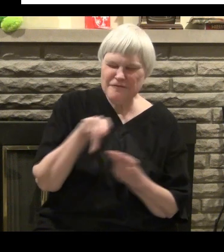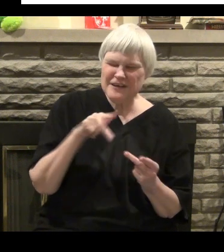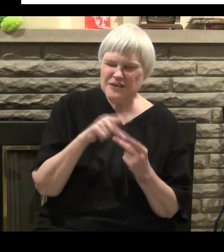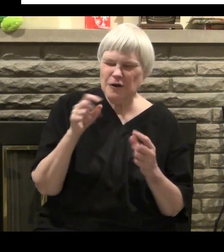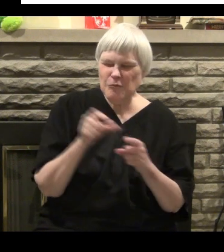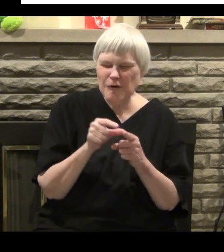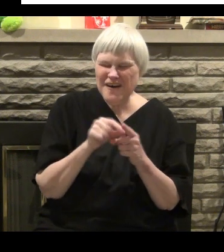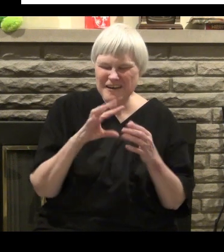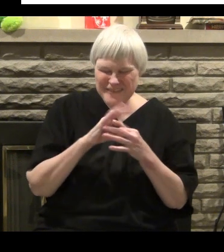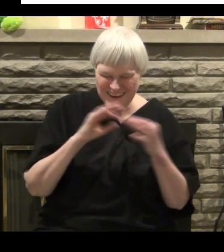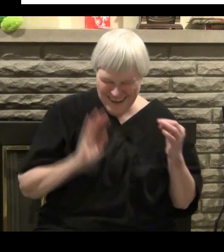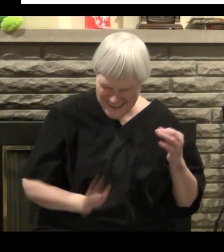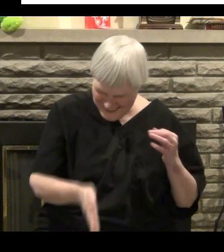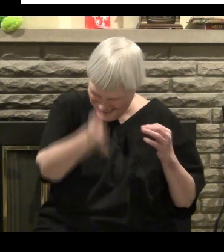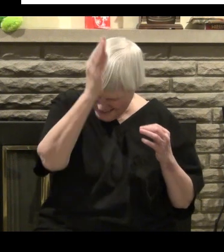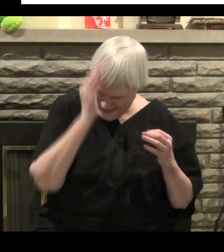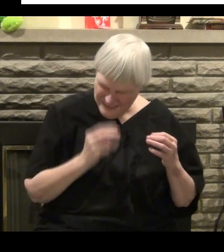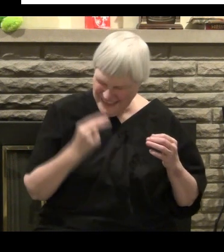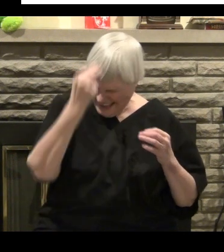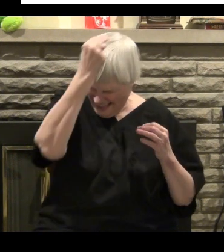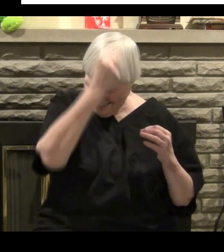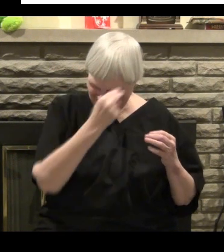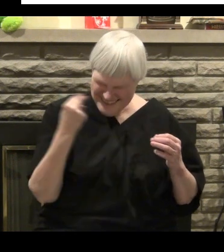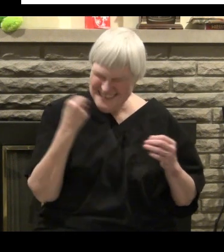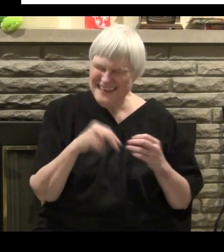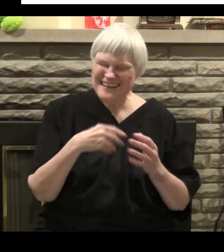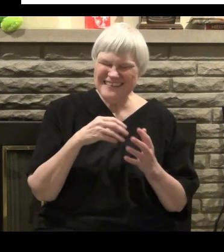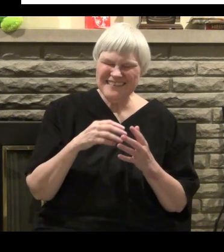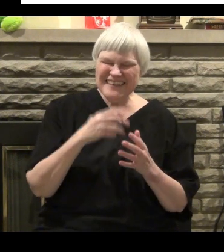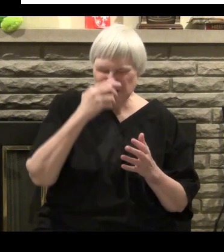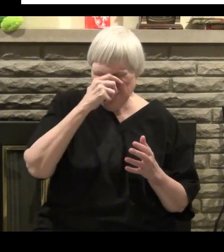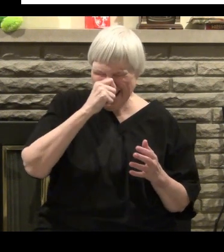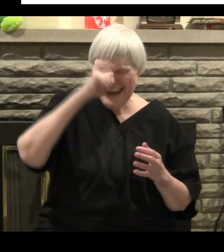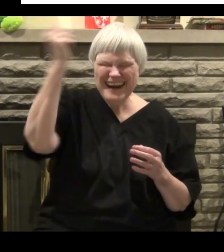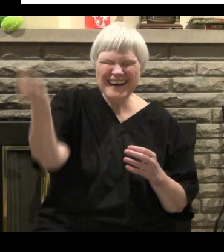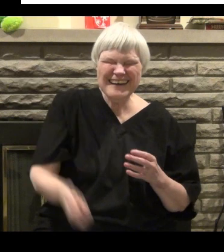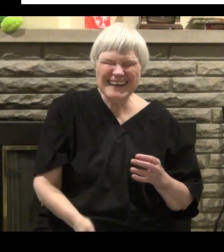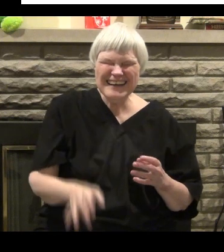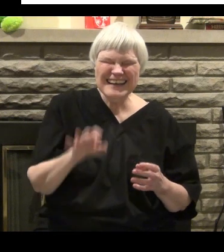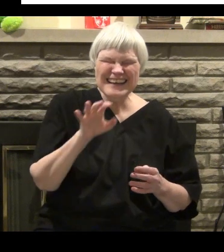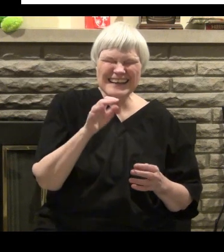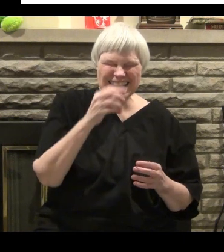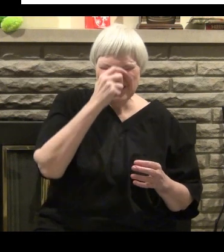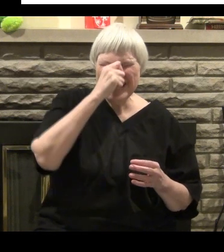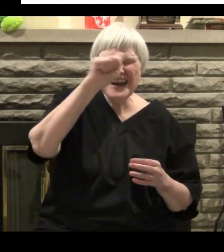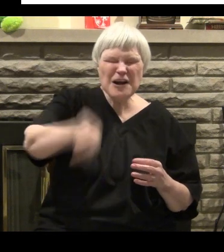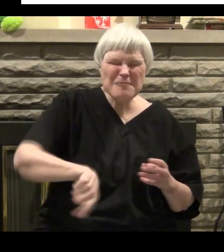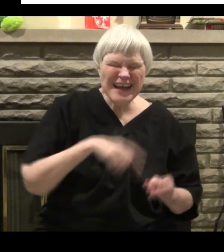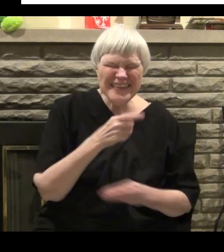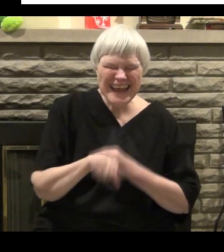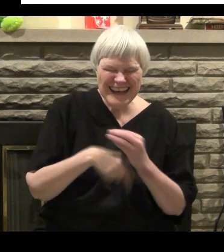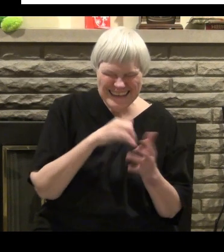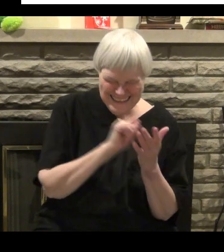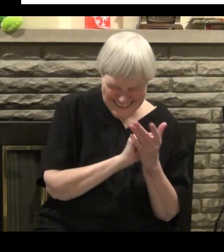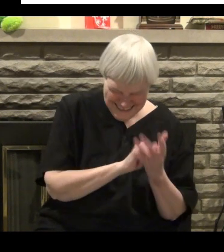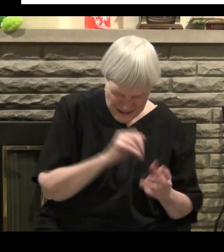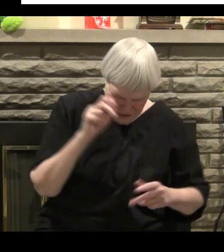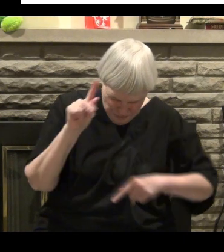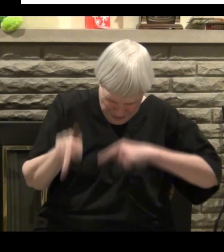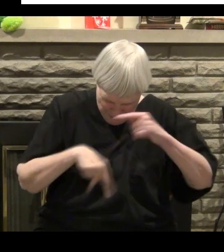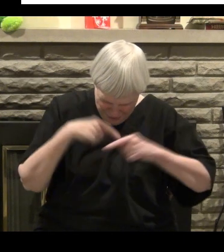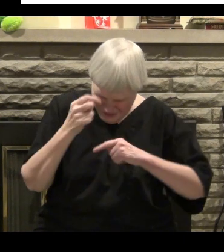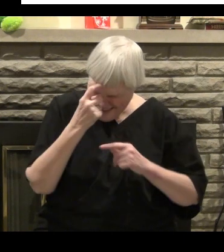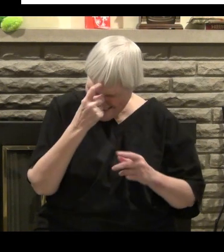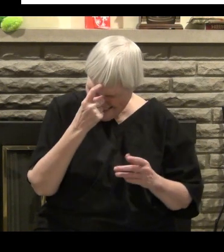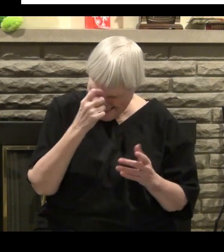It's not can't be defended as being the inerrant word of God. They don't even really care whether it's in the inerrant word of God or not.